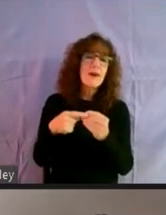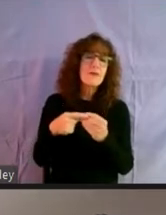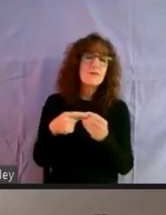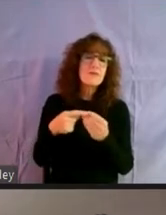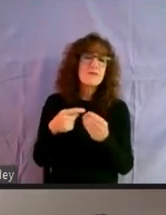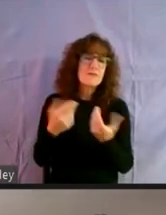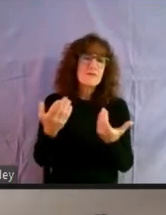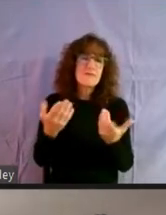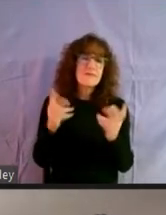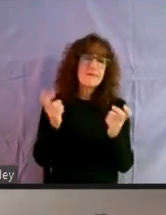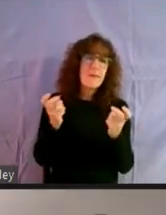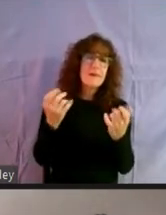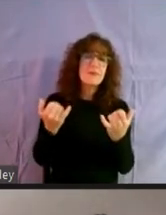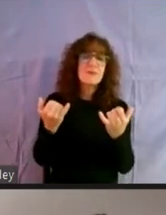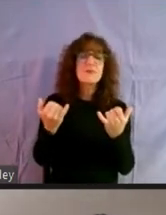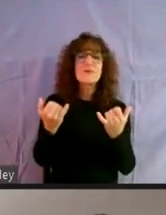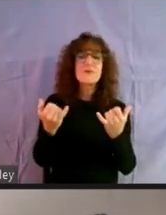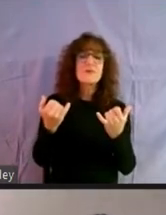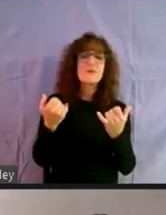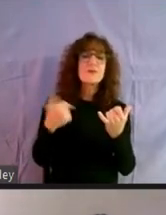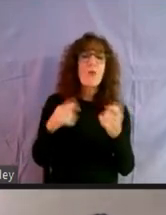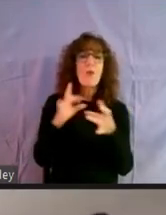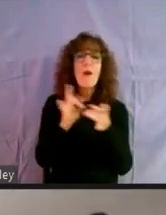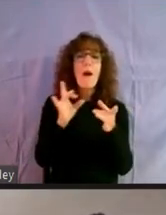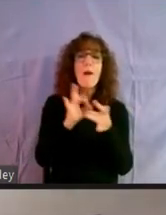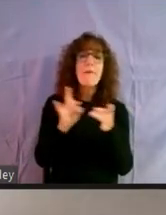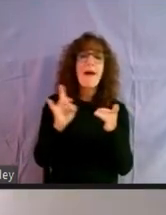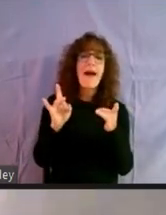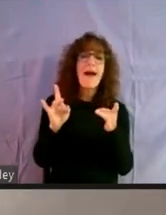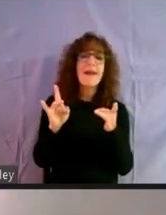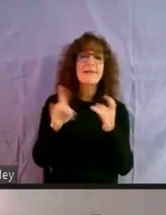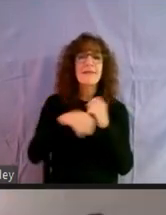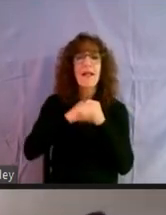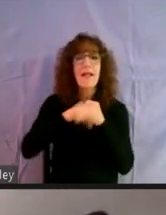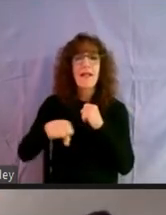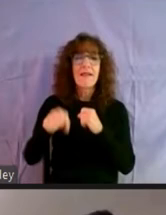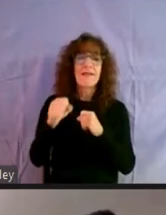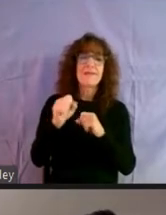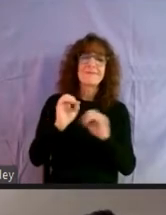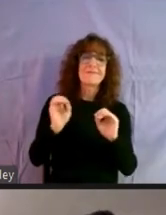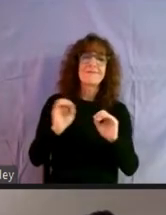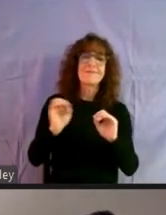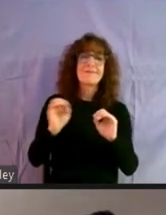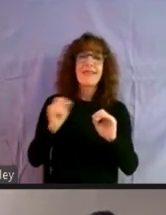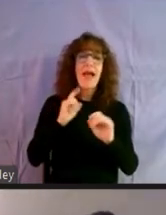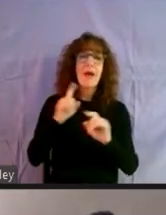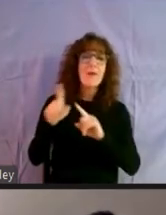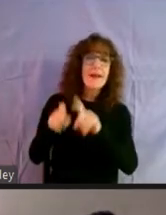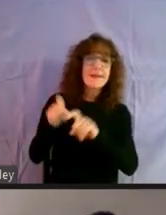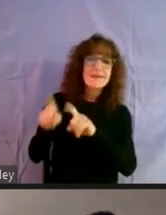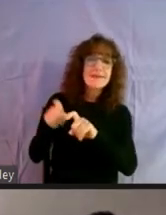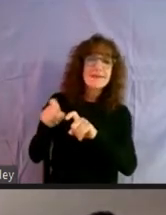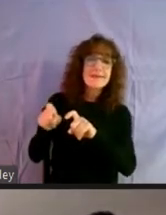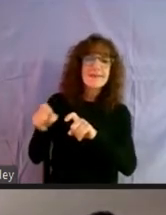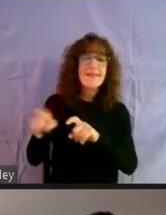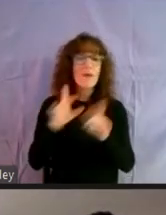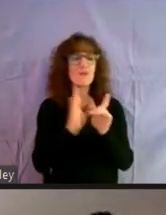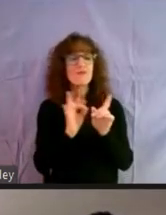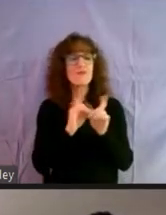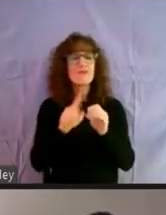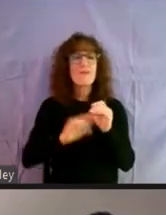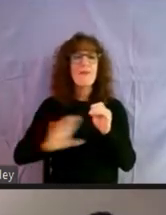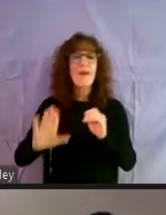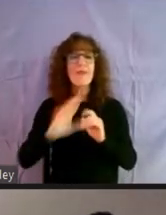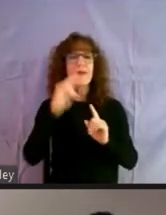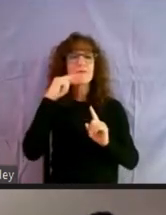so that we would, um, keep our, our comments, um, from going too long. Uh, we're going, I'm going to ask some questions. They're going to tell you about their